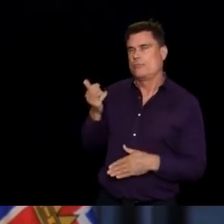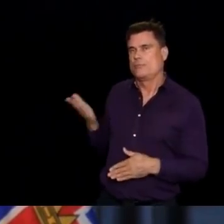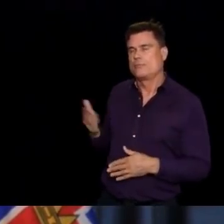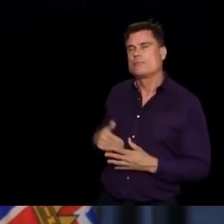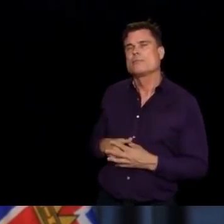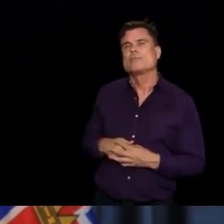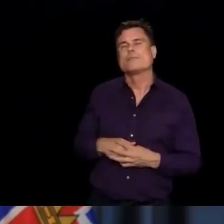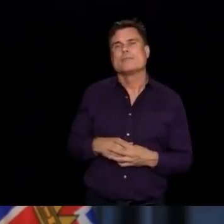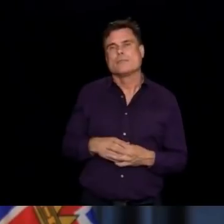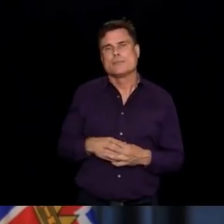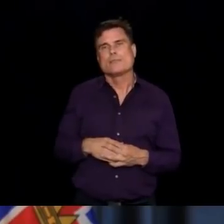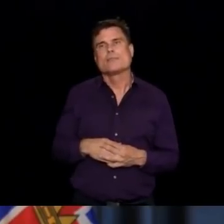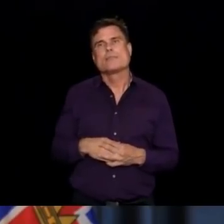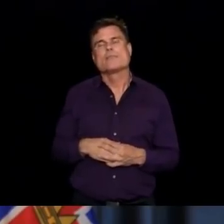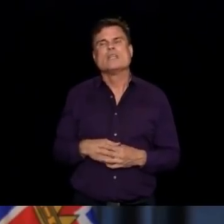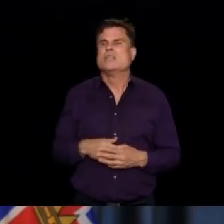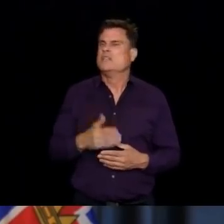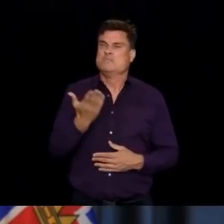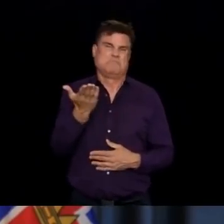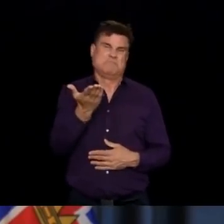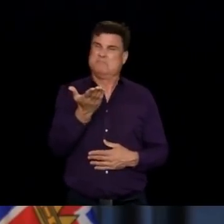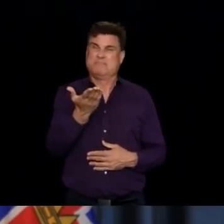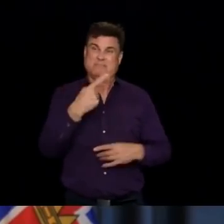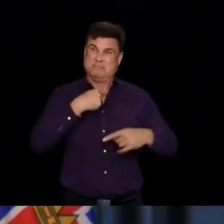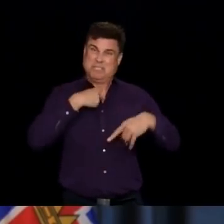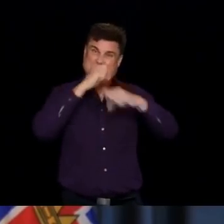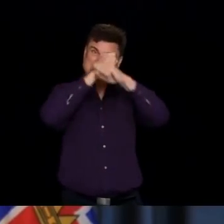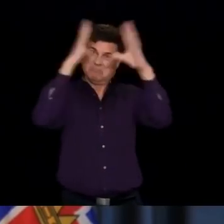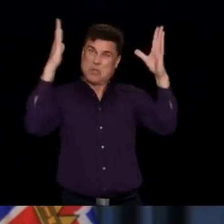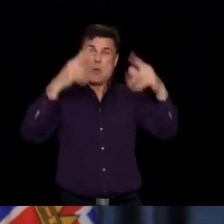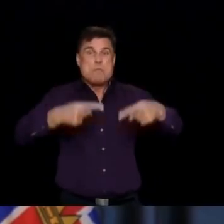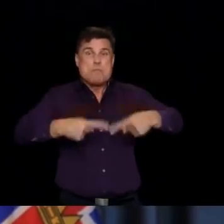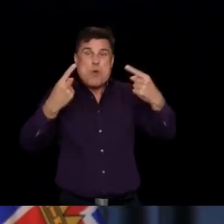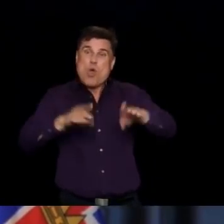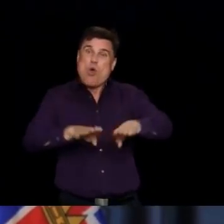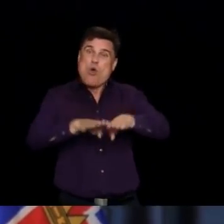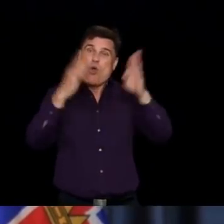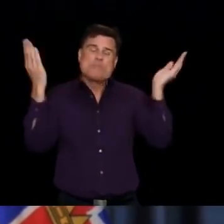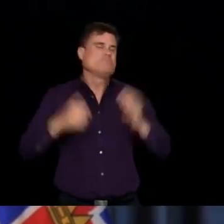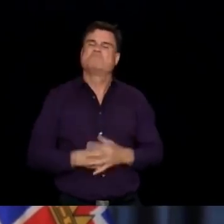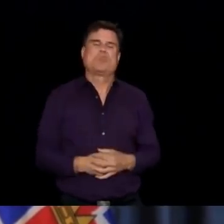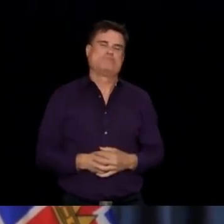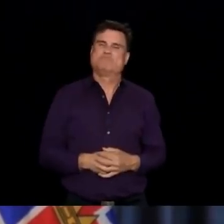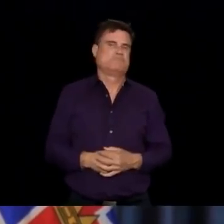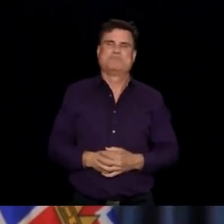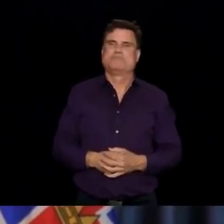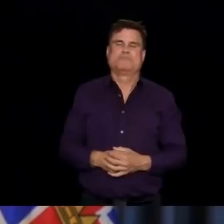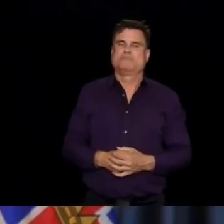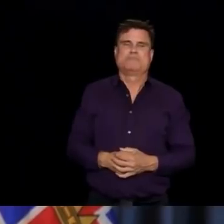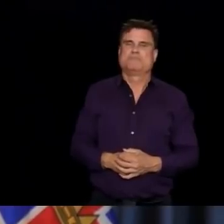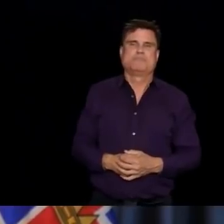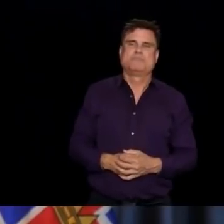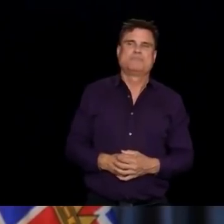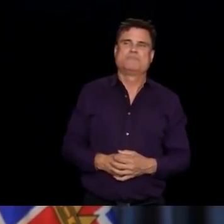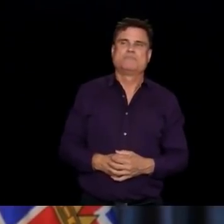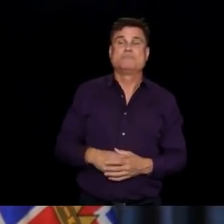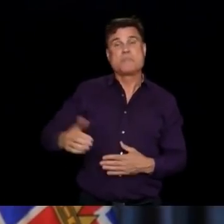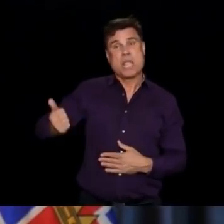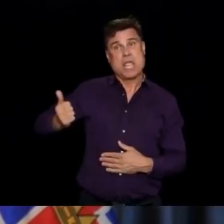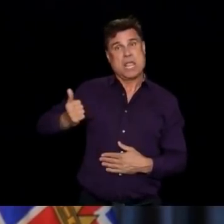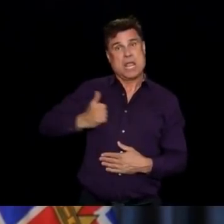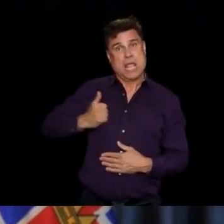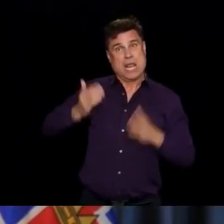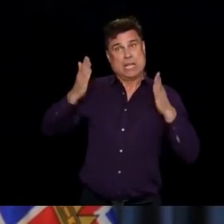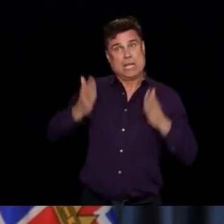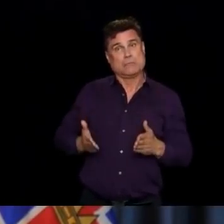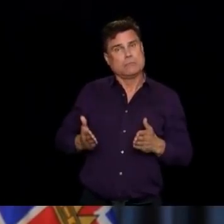would be not possible at this point. mean, many of the places we would visit in Washington and Oregon are obvious,